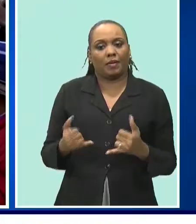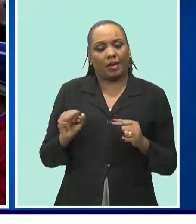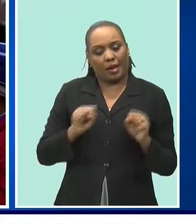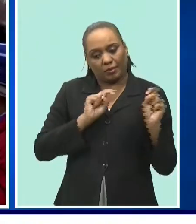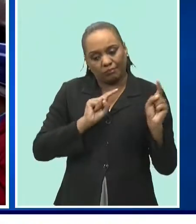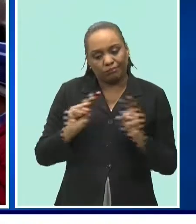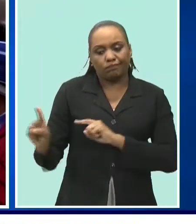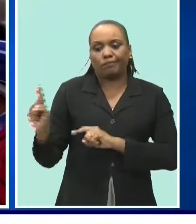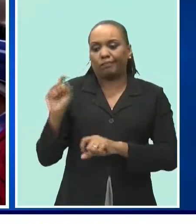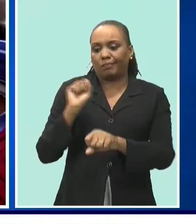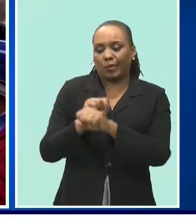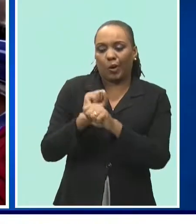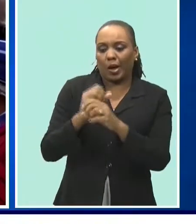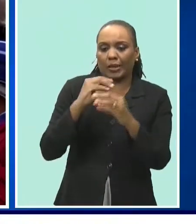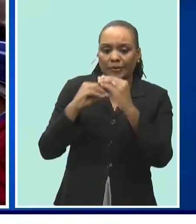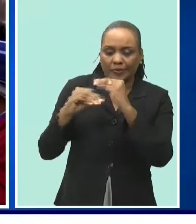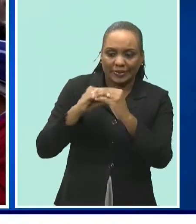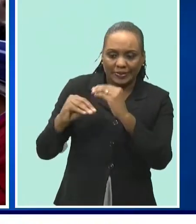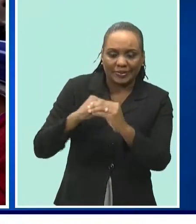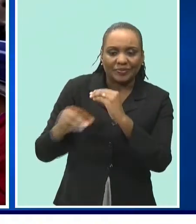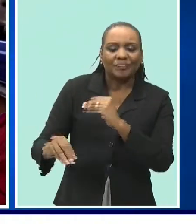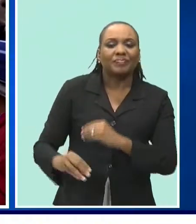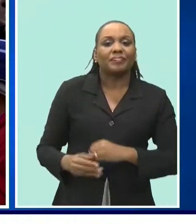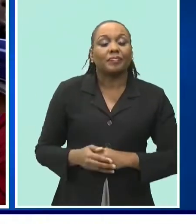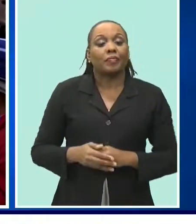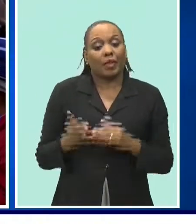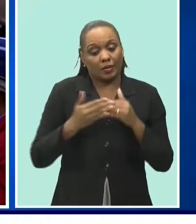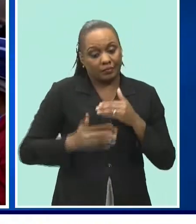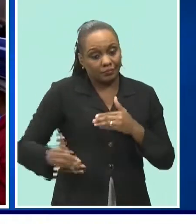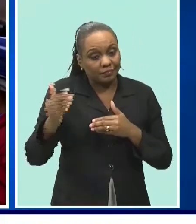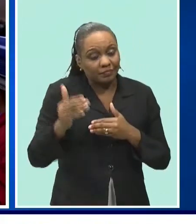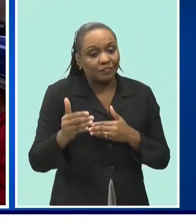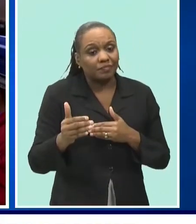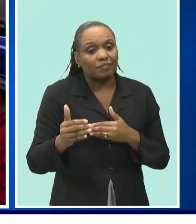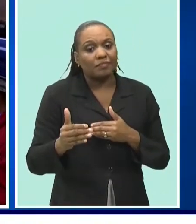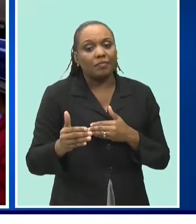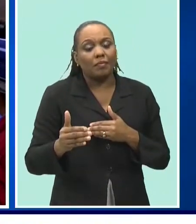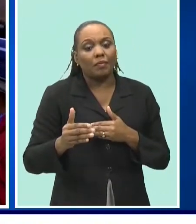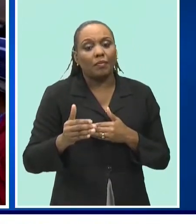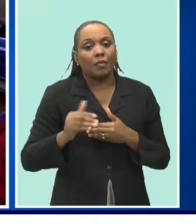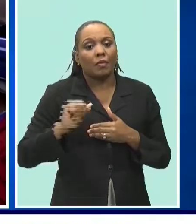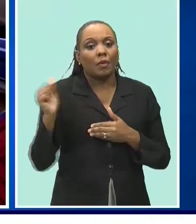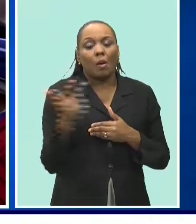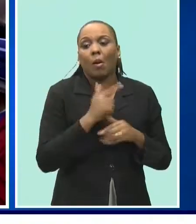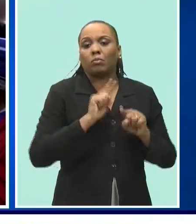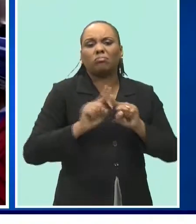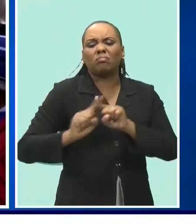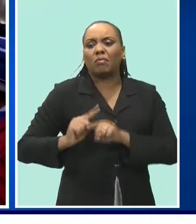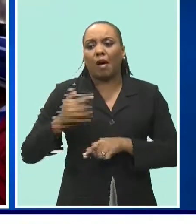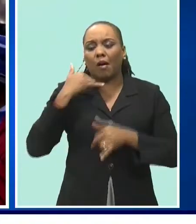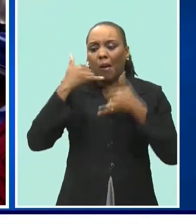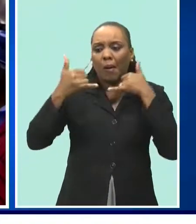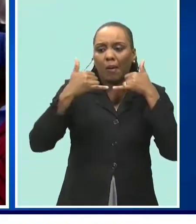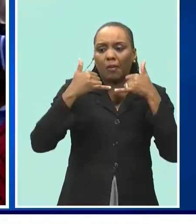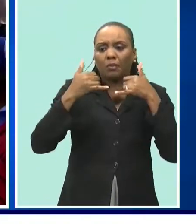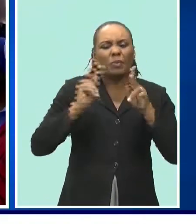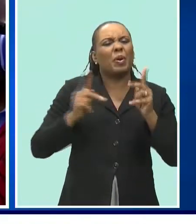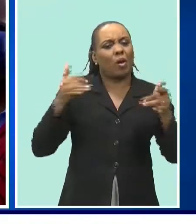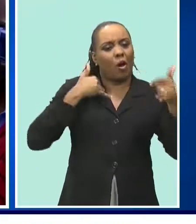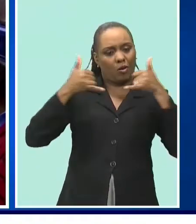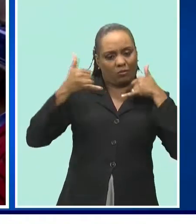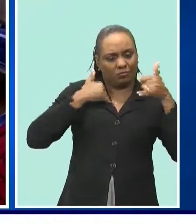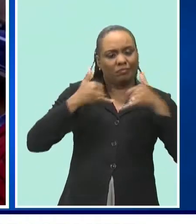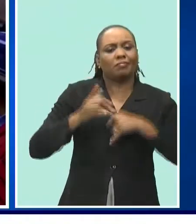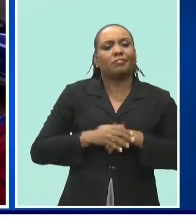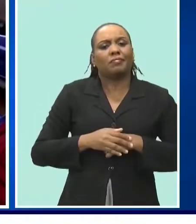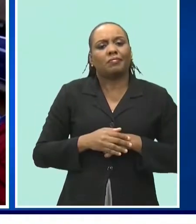that we want the service so going forward you will see that um all the calls that we were getting the duplication all that we have